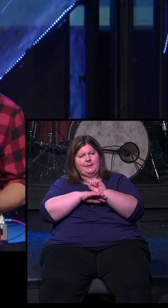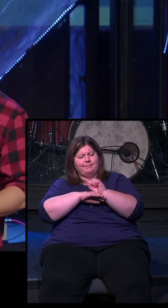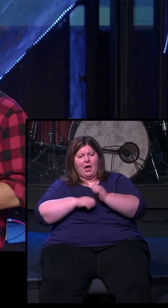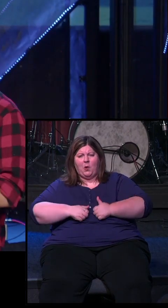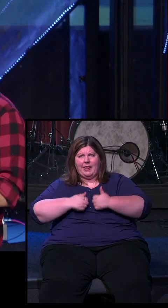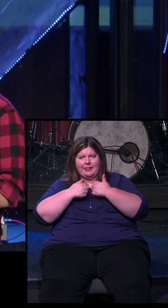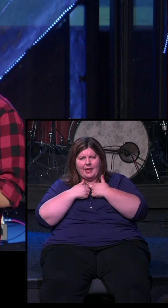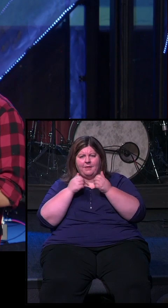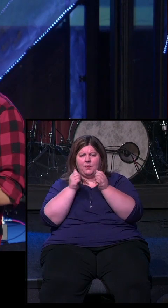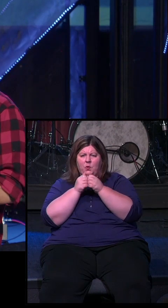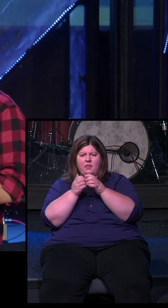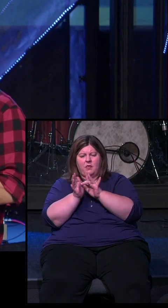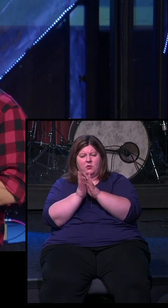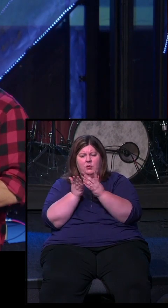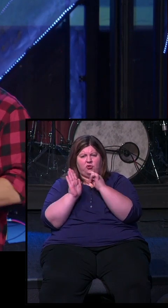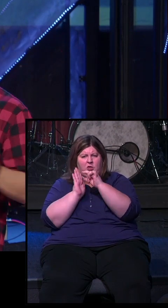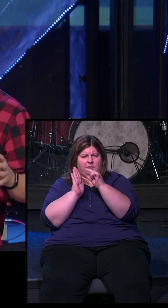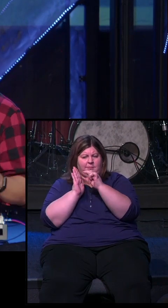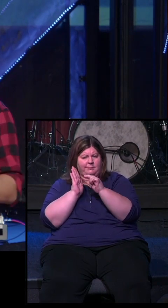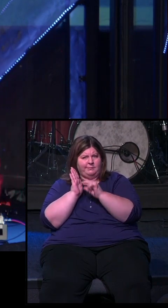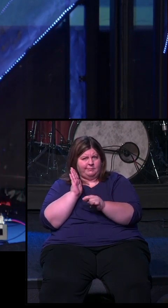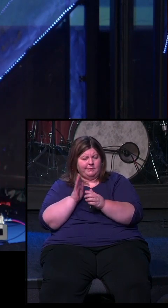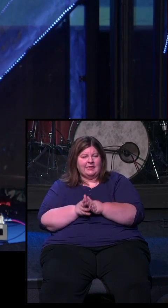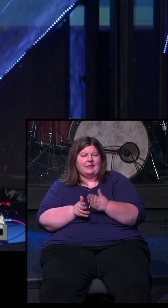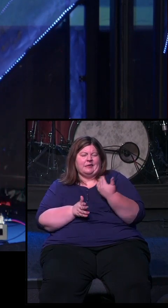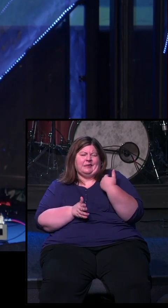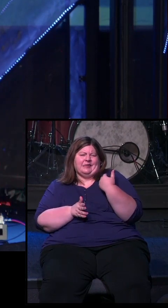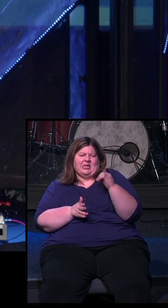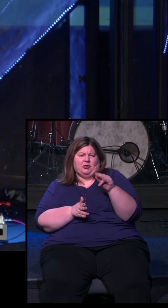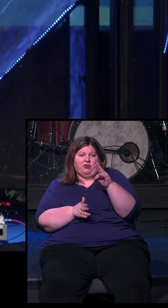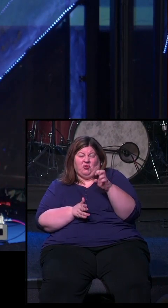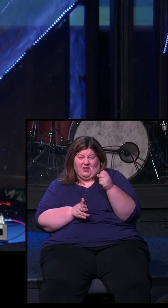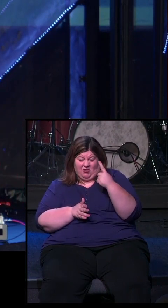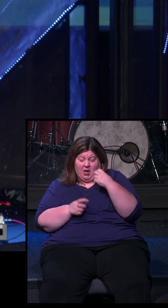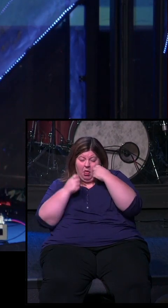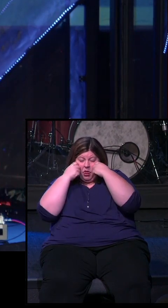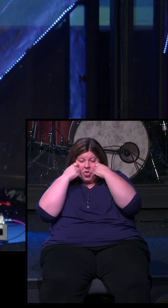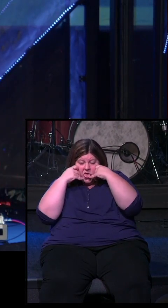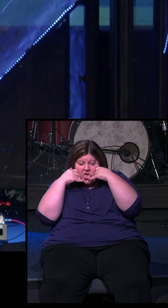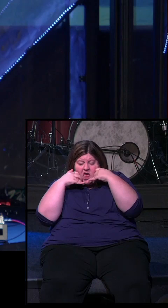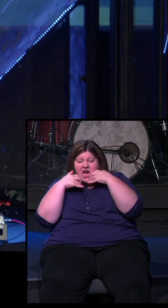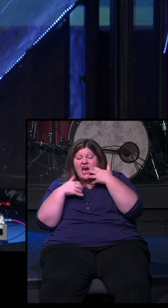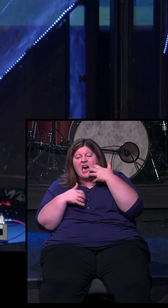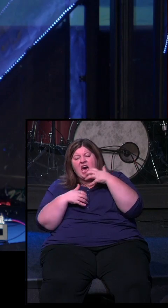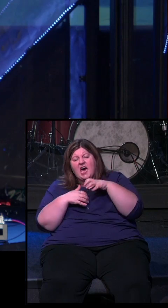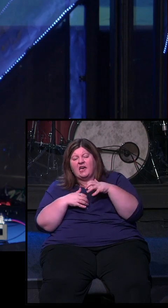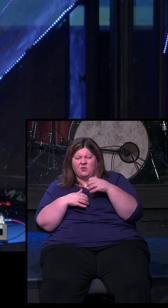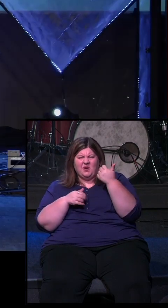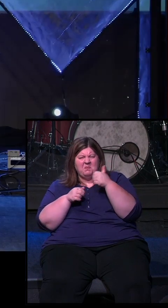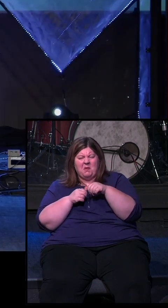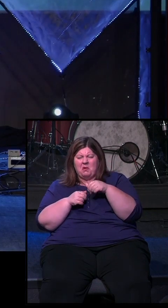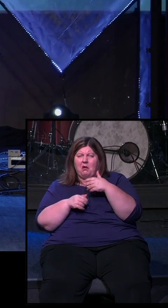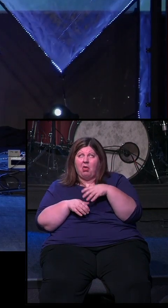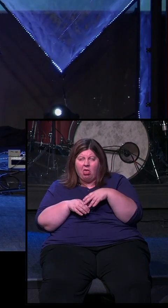God in Scripture? This past June, it was like a sweltering hot June day. Some of you remember back